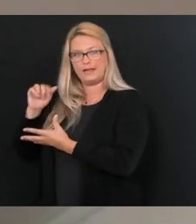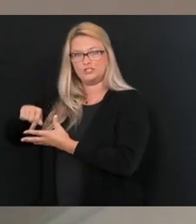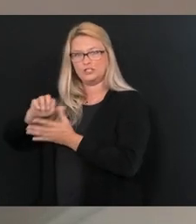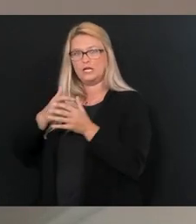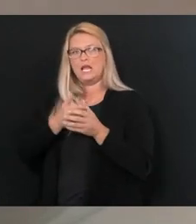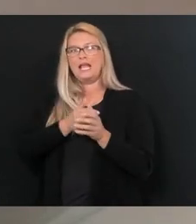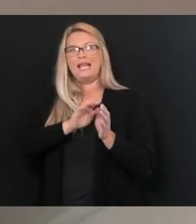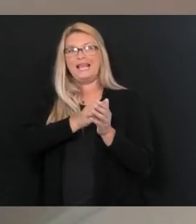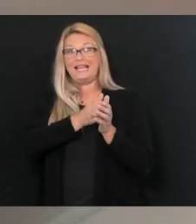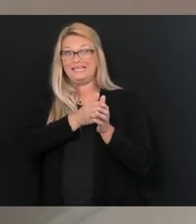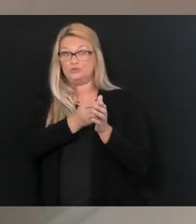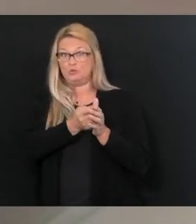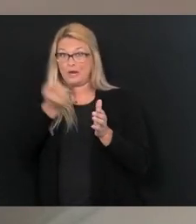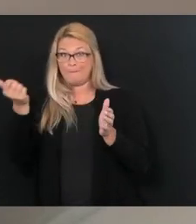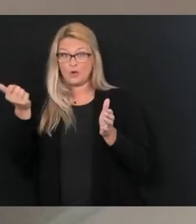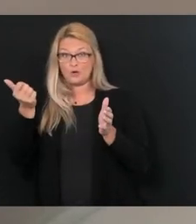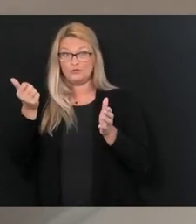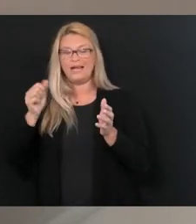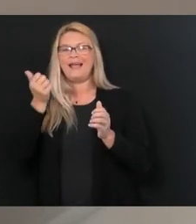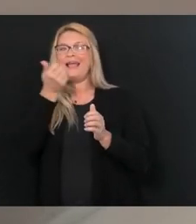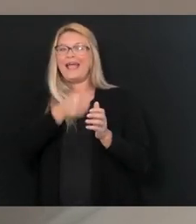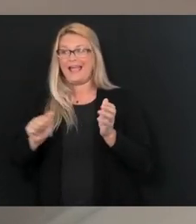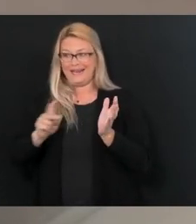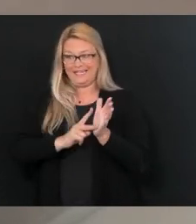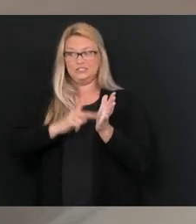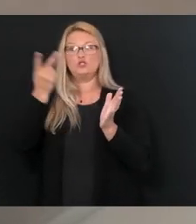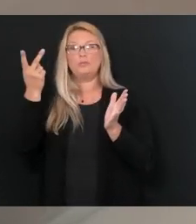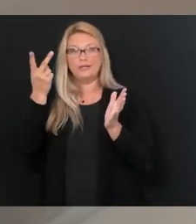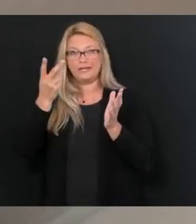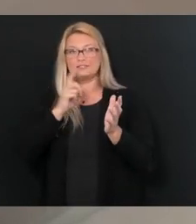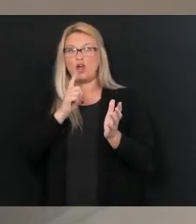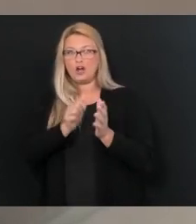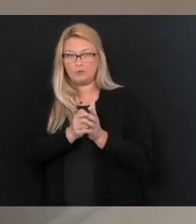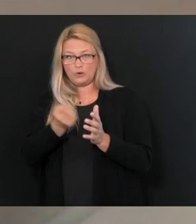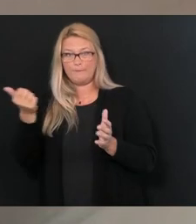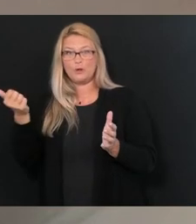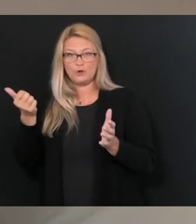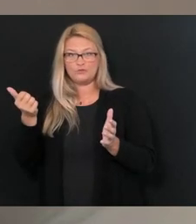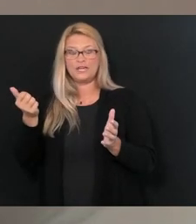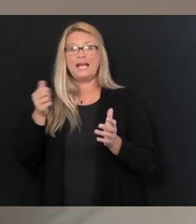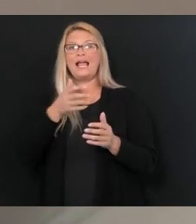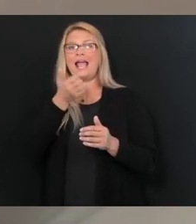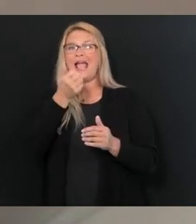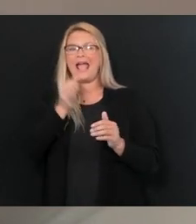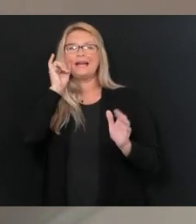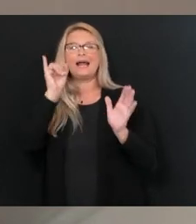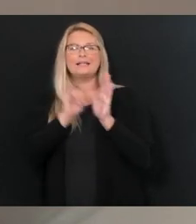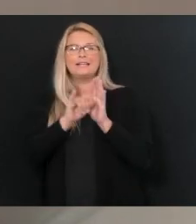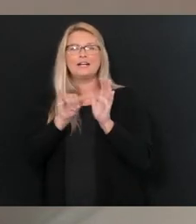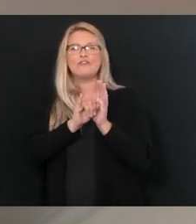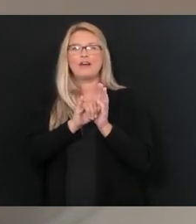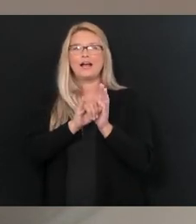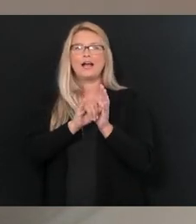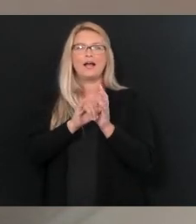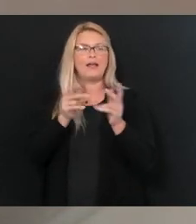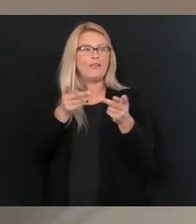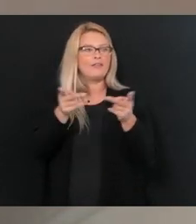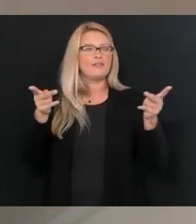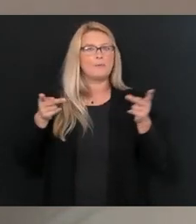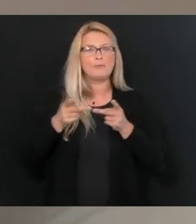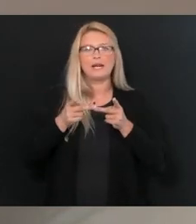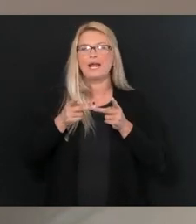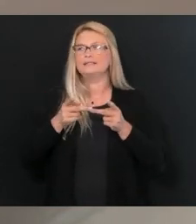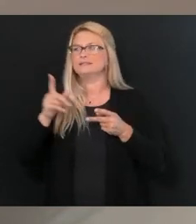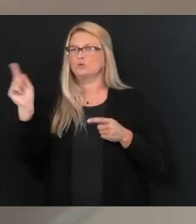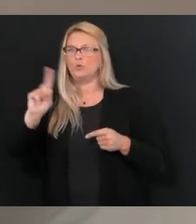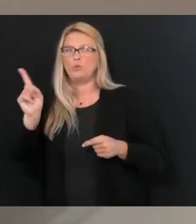duplicates are taken out, and that we are identifying correctly both the places of origin for where